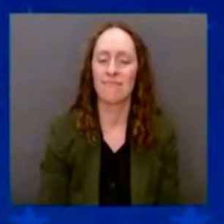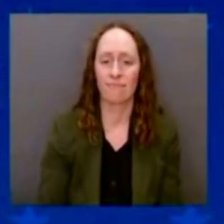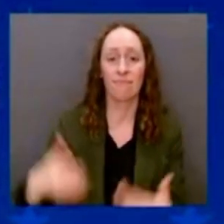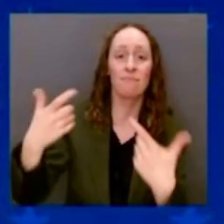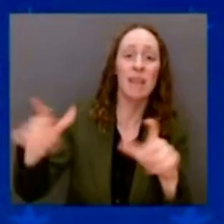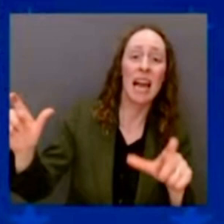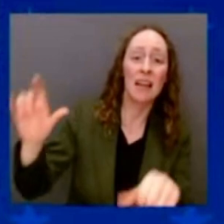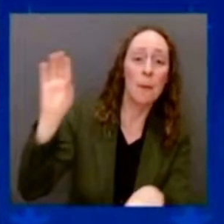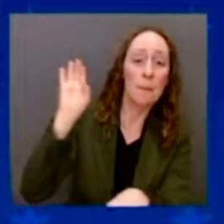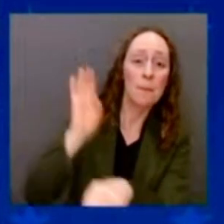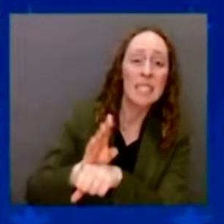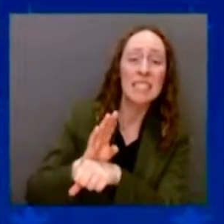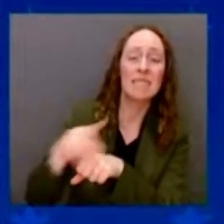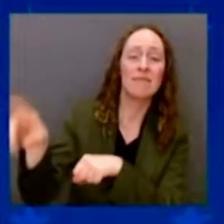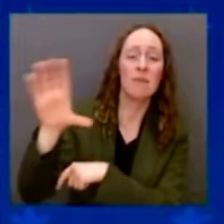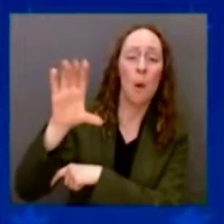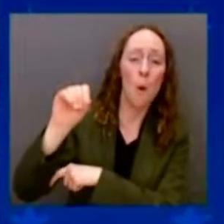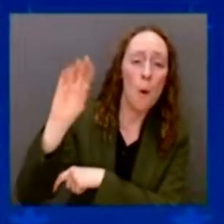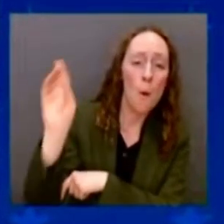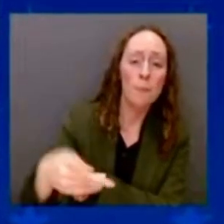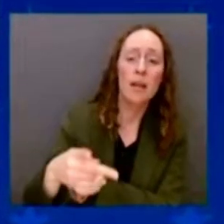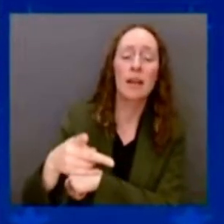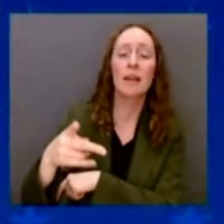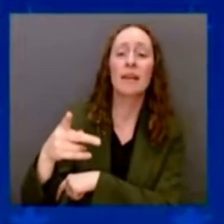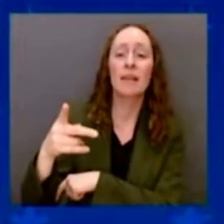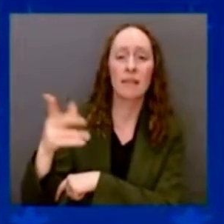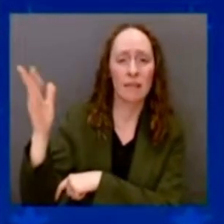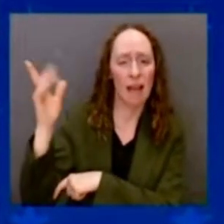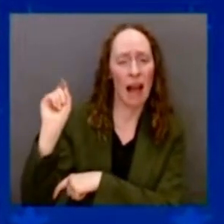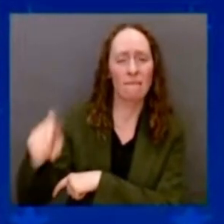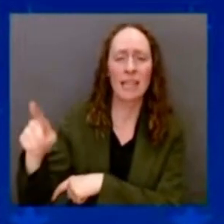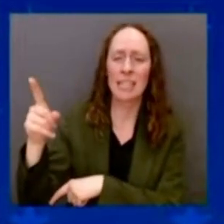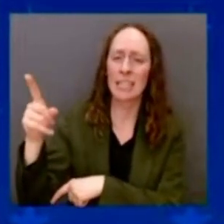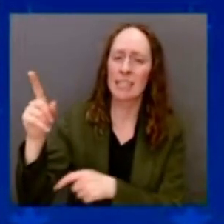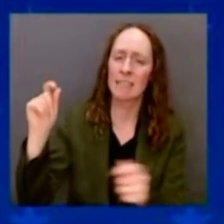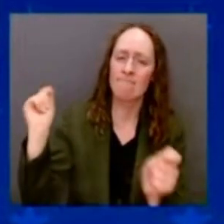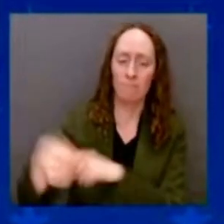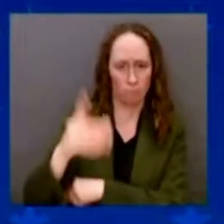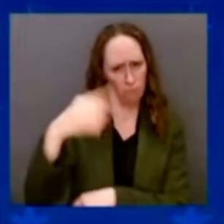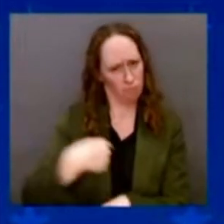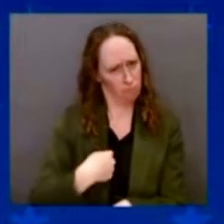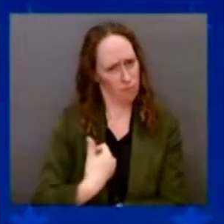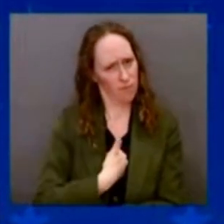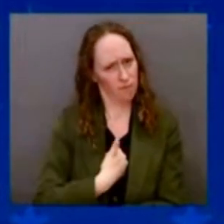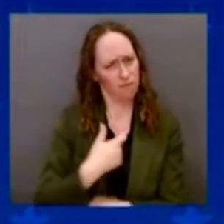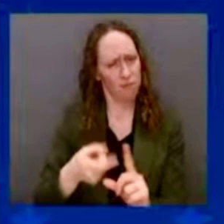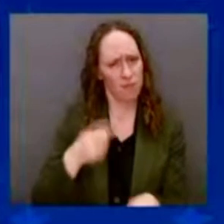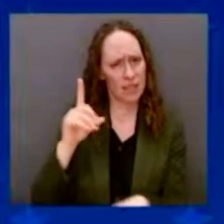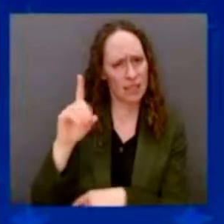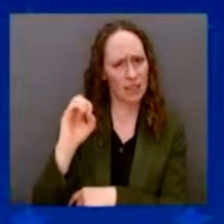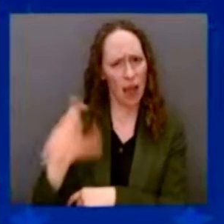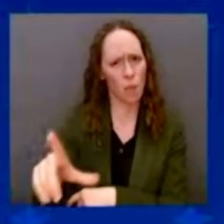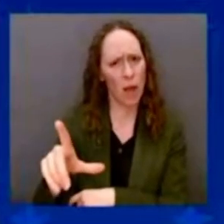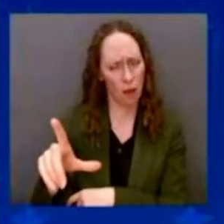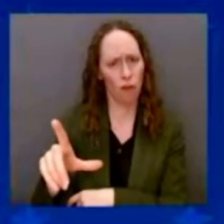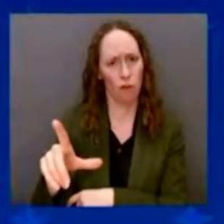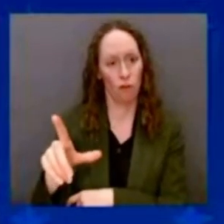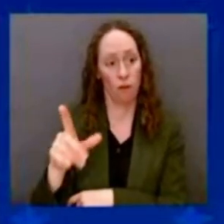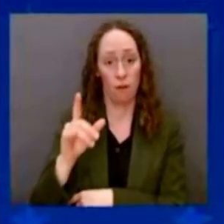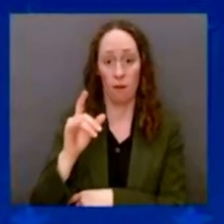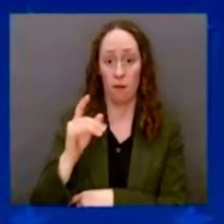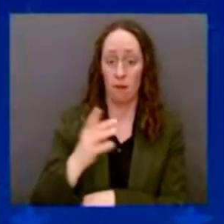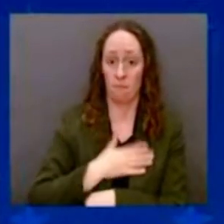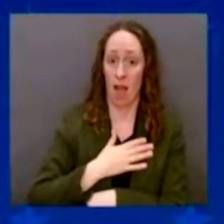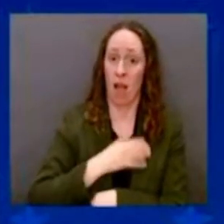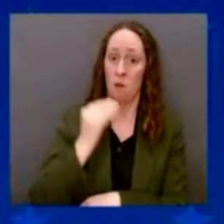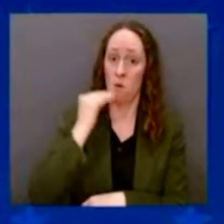Literally, more corporations are incorporated in the state of Delaware than every other state in the United States combined. It used to be,